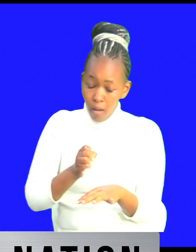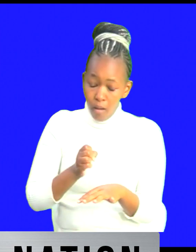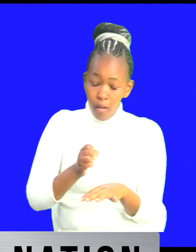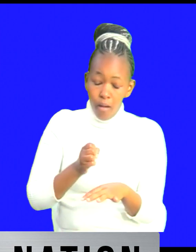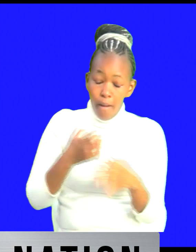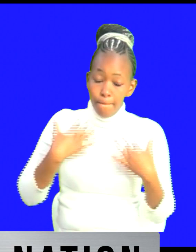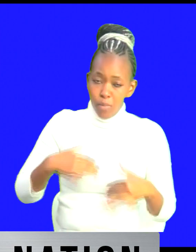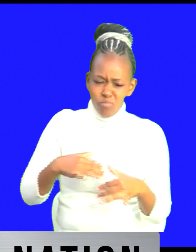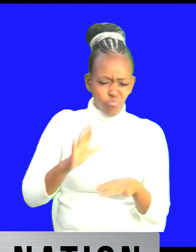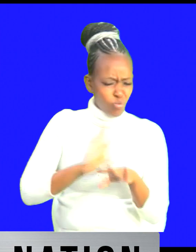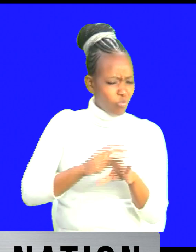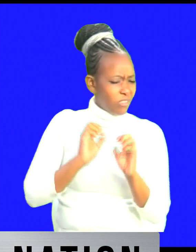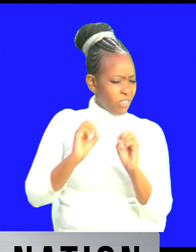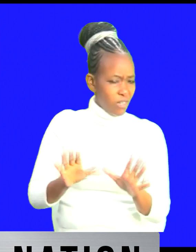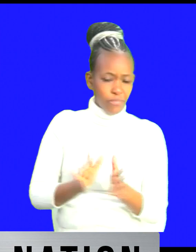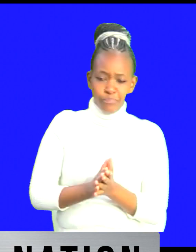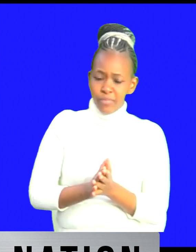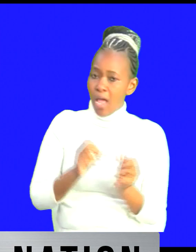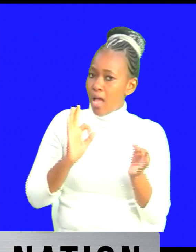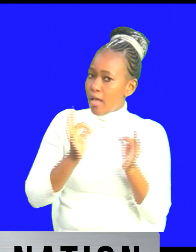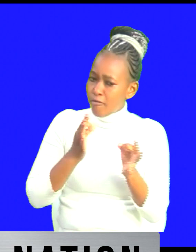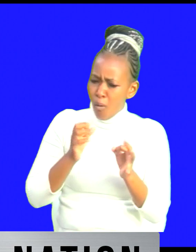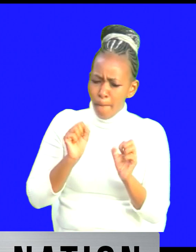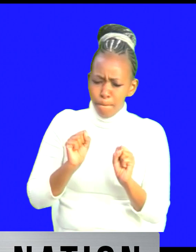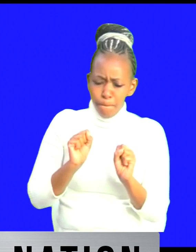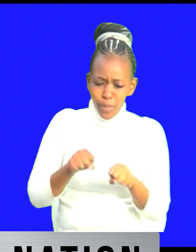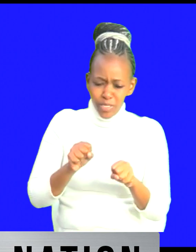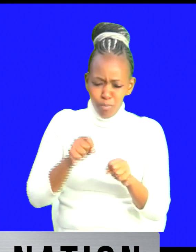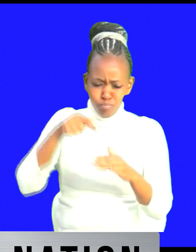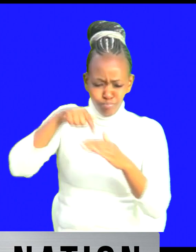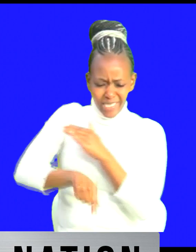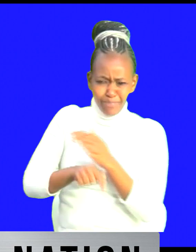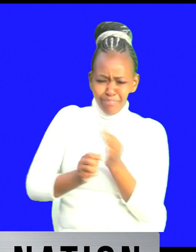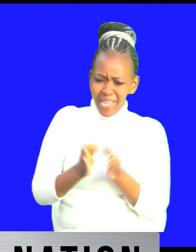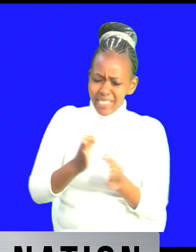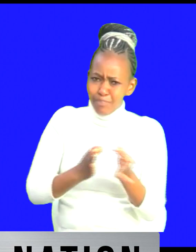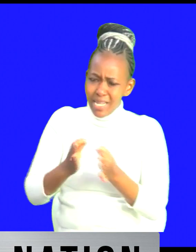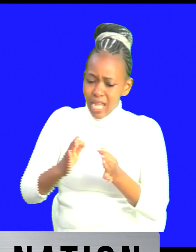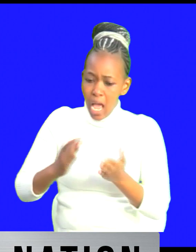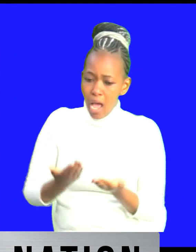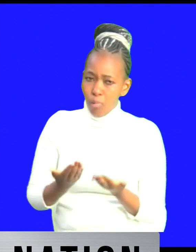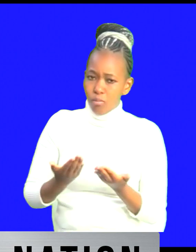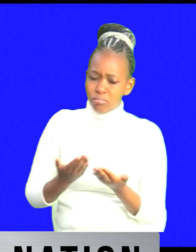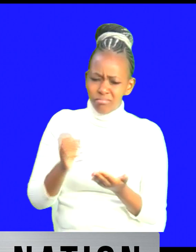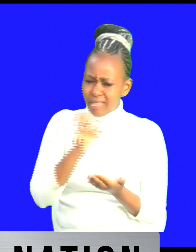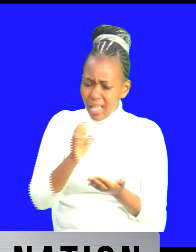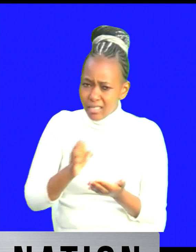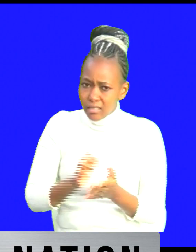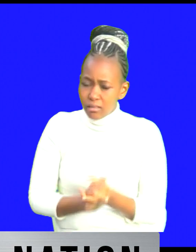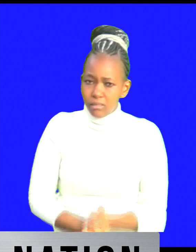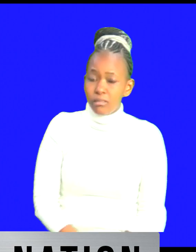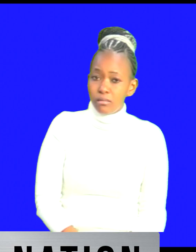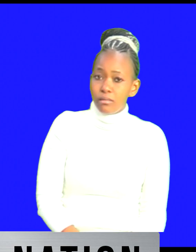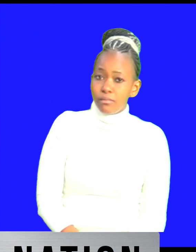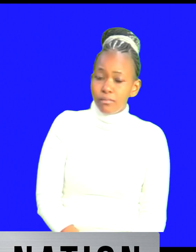so what's the okay if you could explain that detail there how how specifically the elderly uh